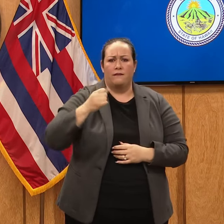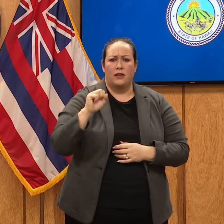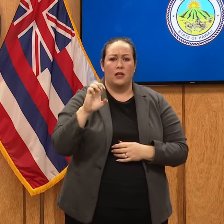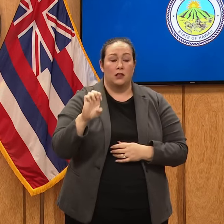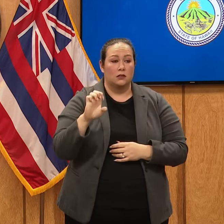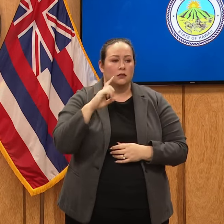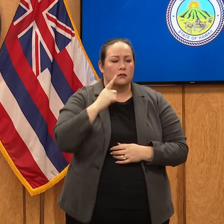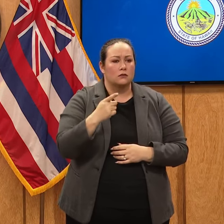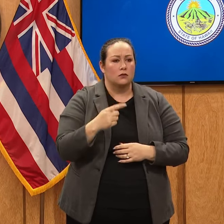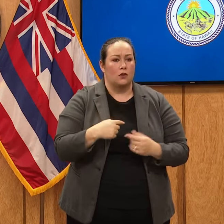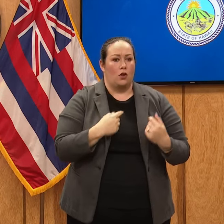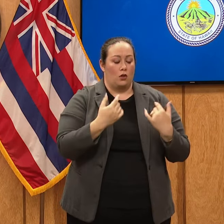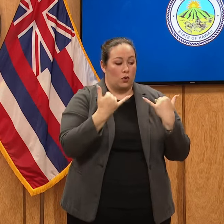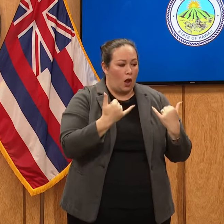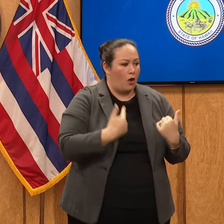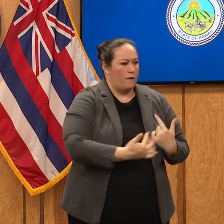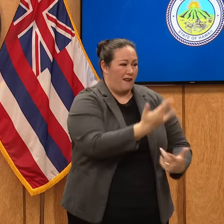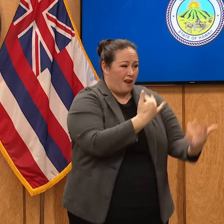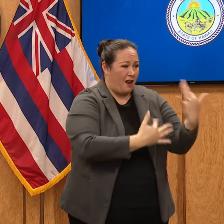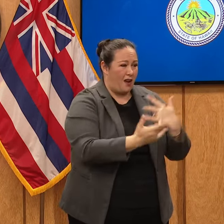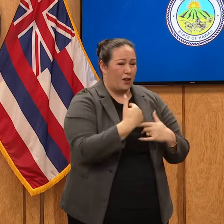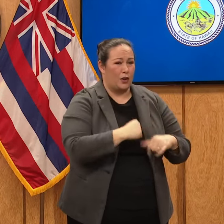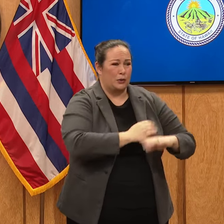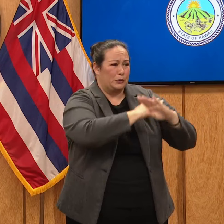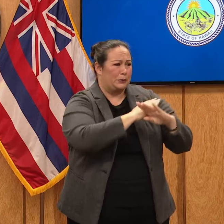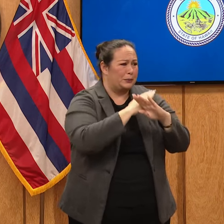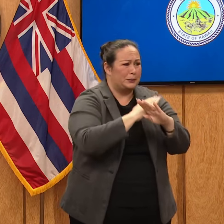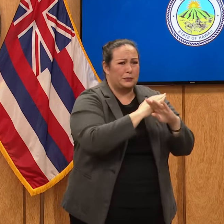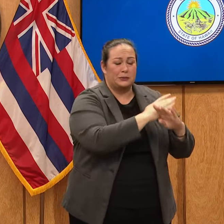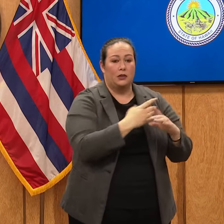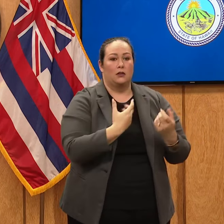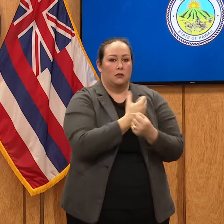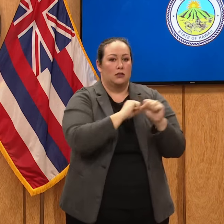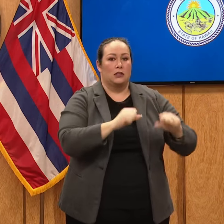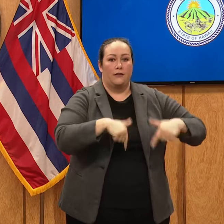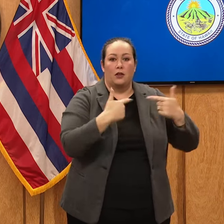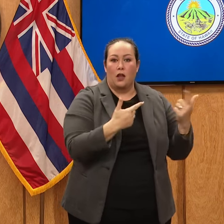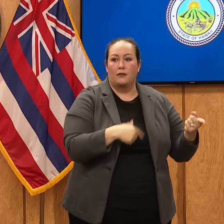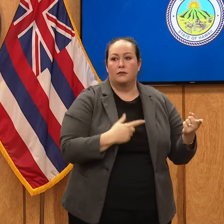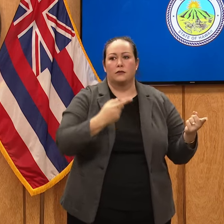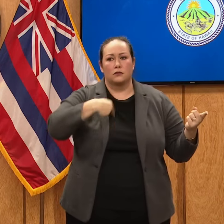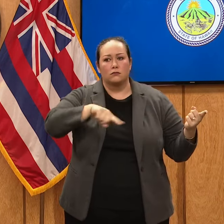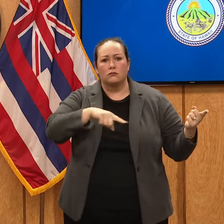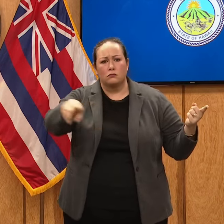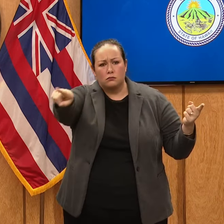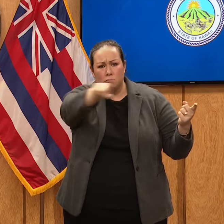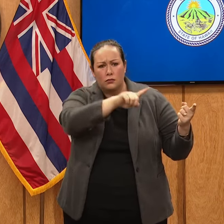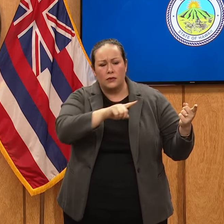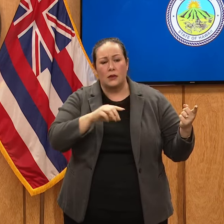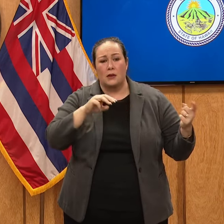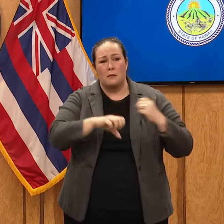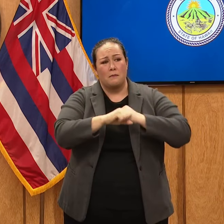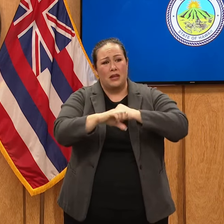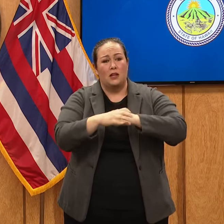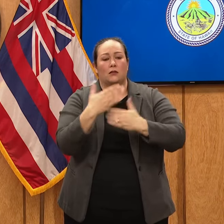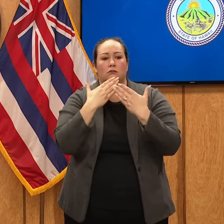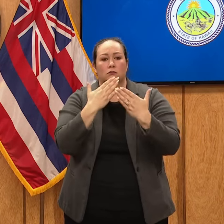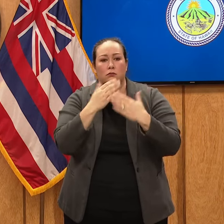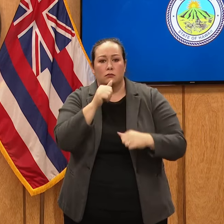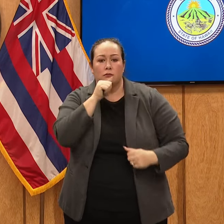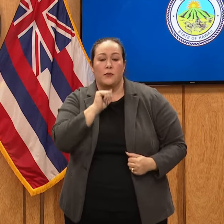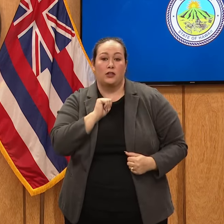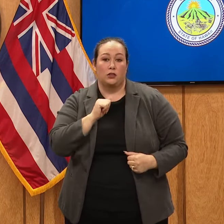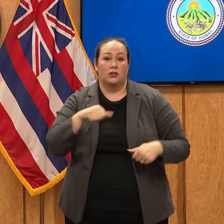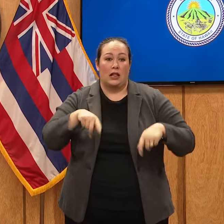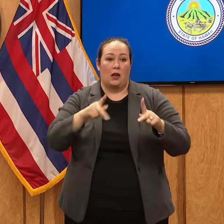of fighting fires and saving lives. I appreciate the patience the media has had with us, allowing us to go through that phase.